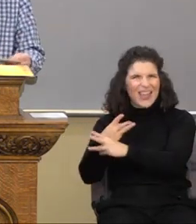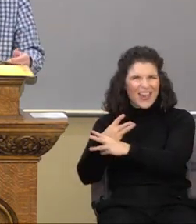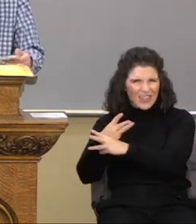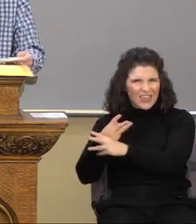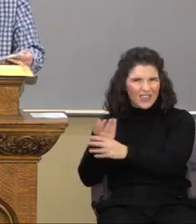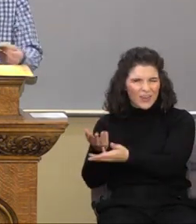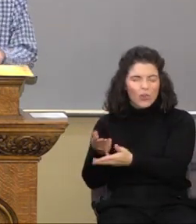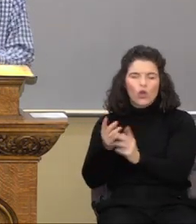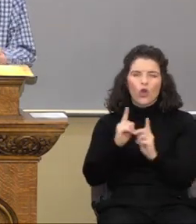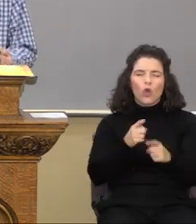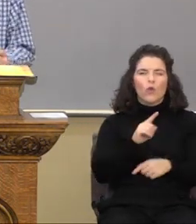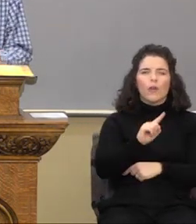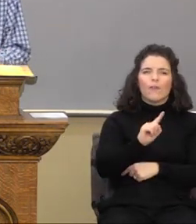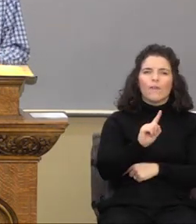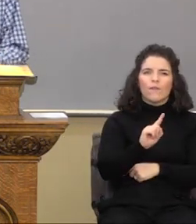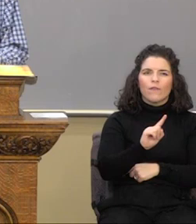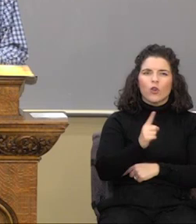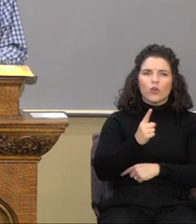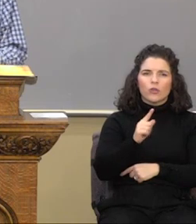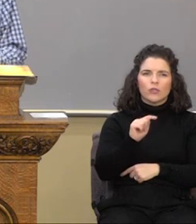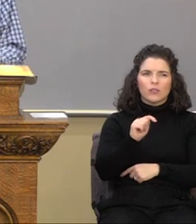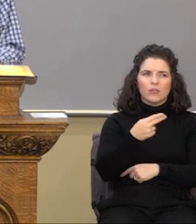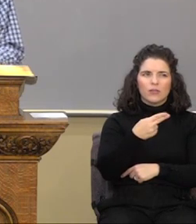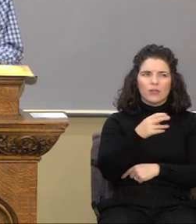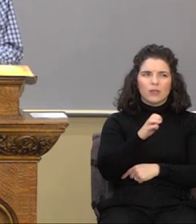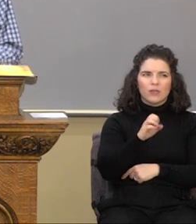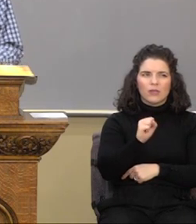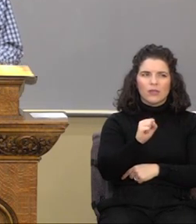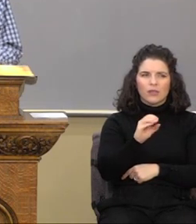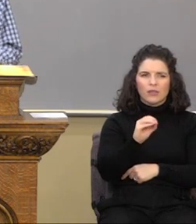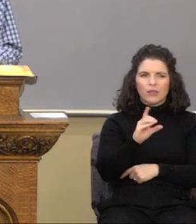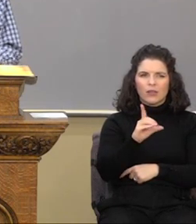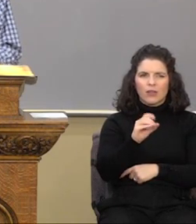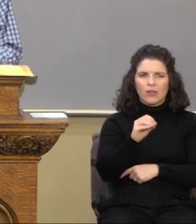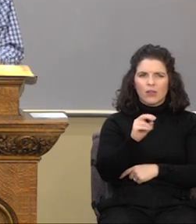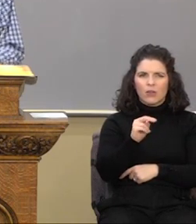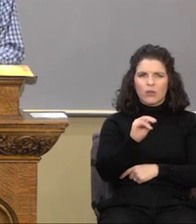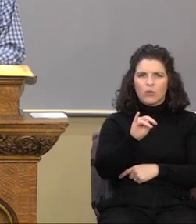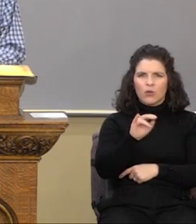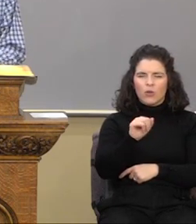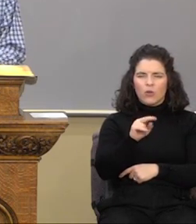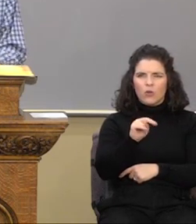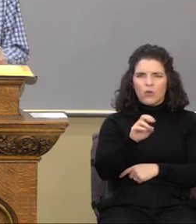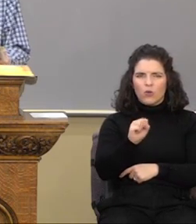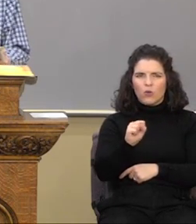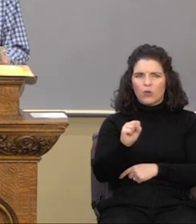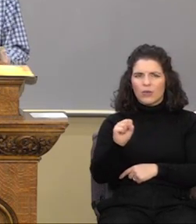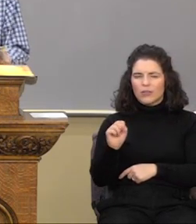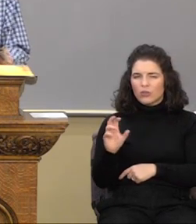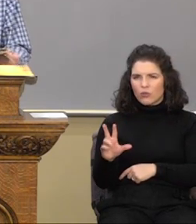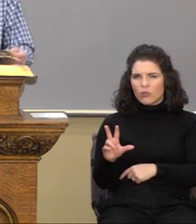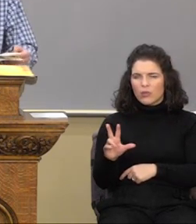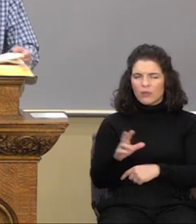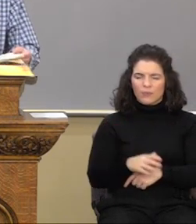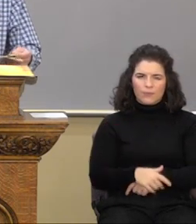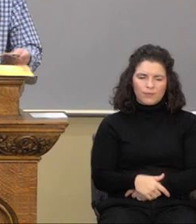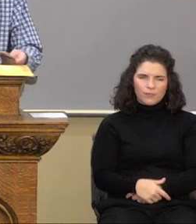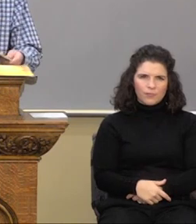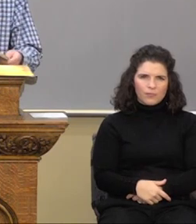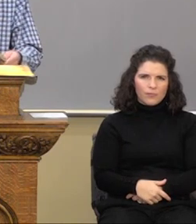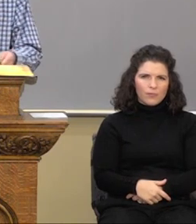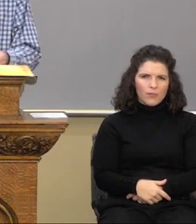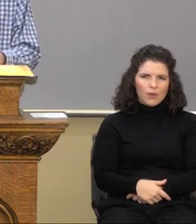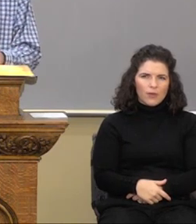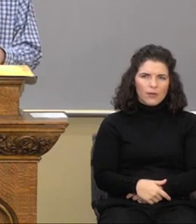Thessalonians chapter three and just note how he exhorts the Thessalonians. First Thessalonians chapter three. And